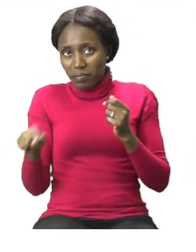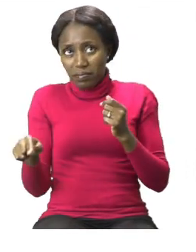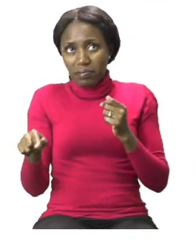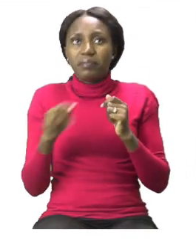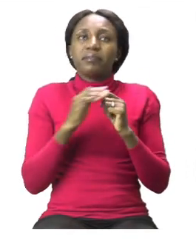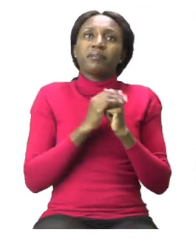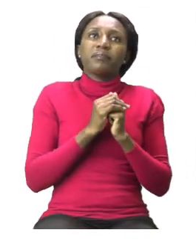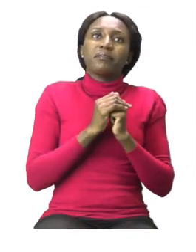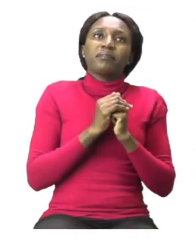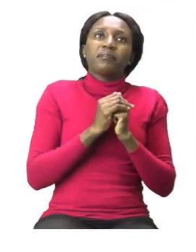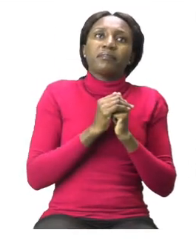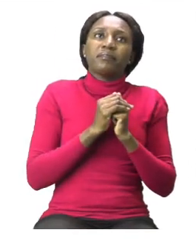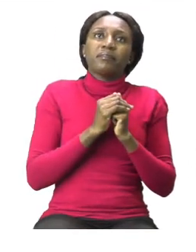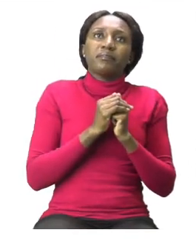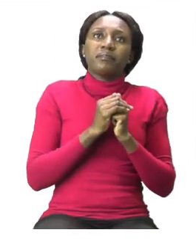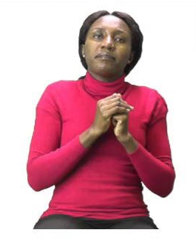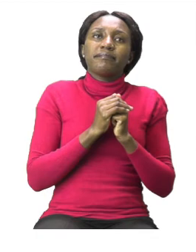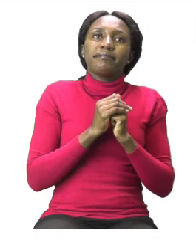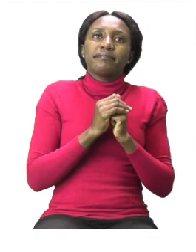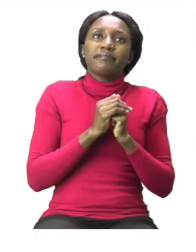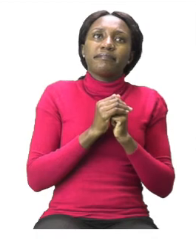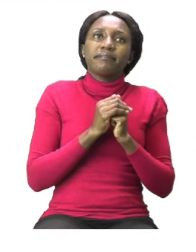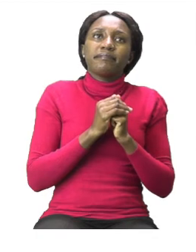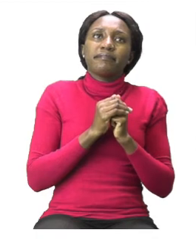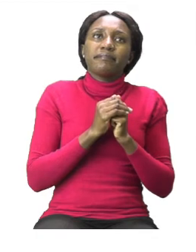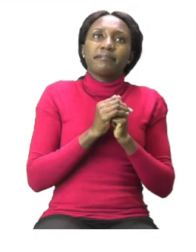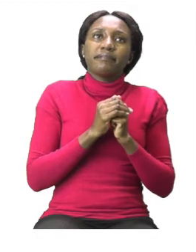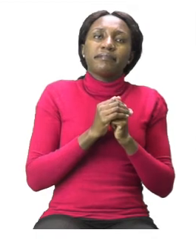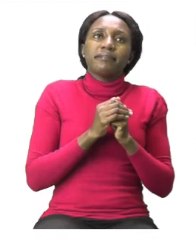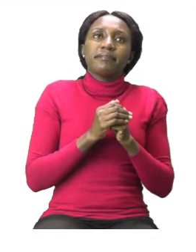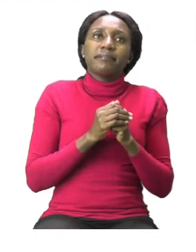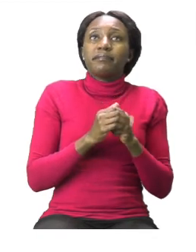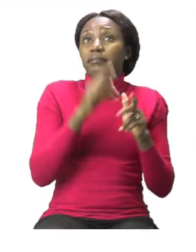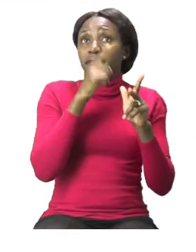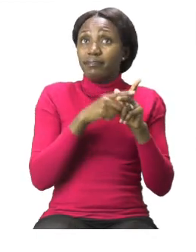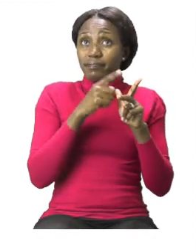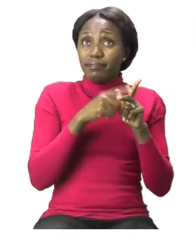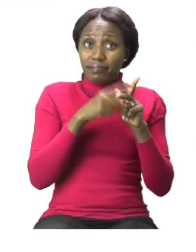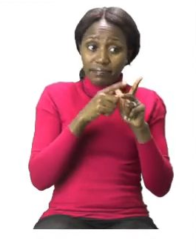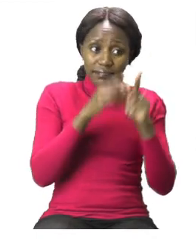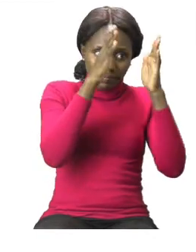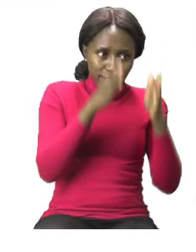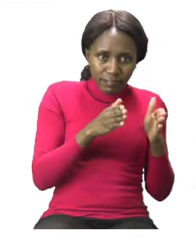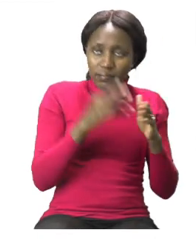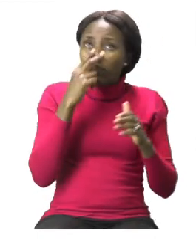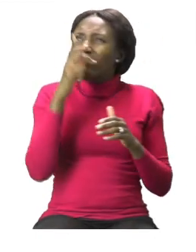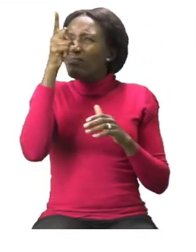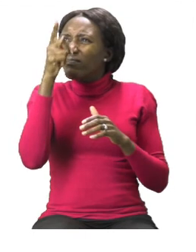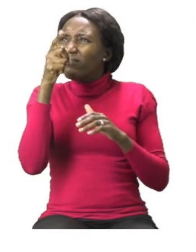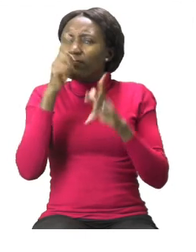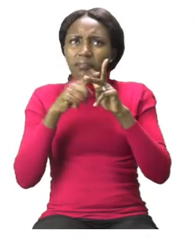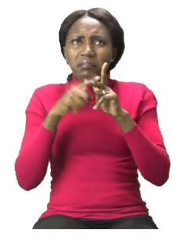side using a nice straight line. Where you see a window look for the other